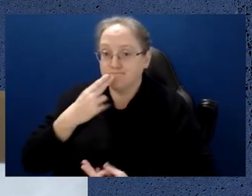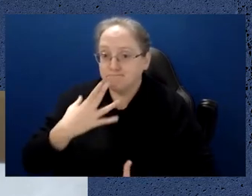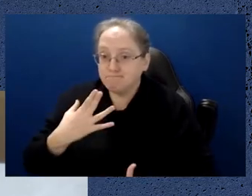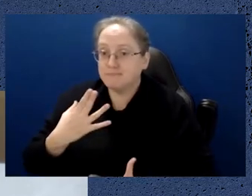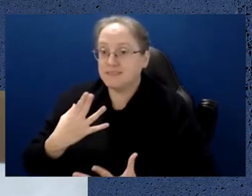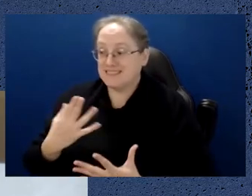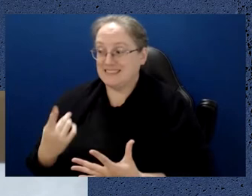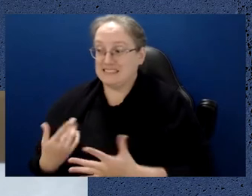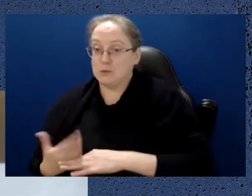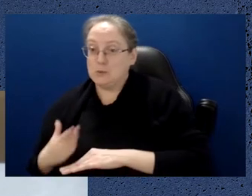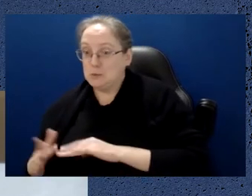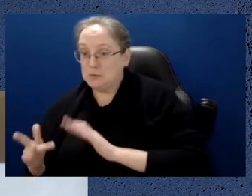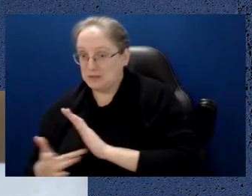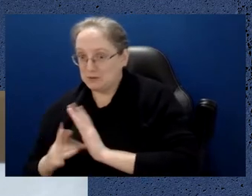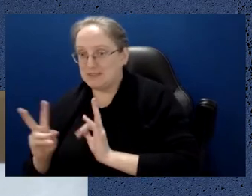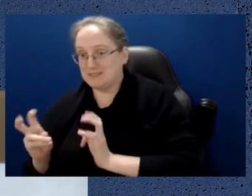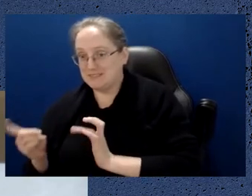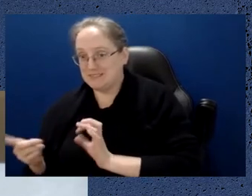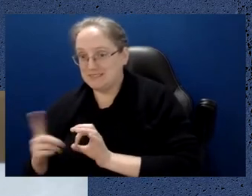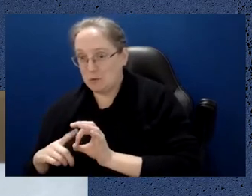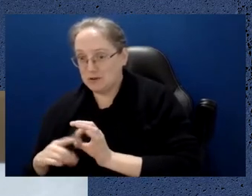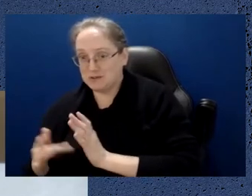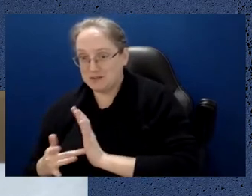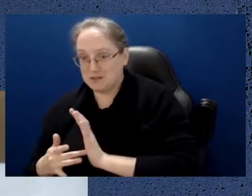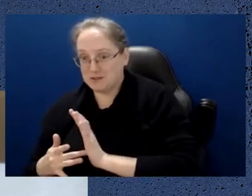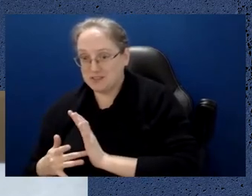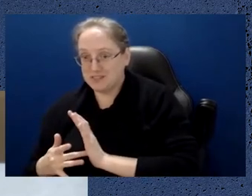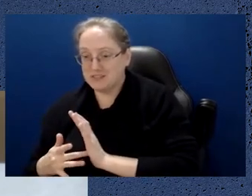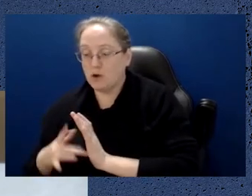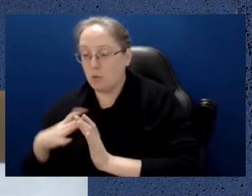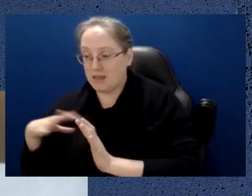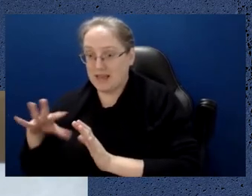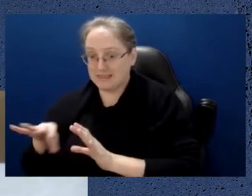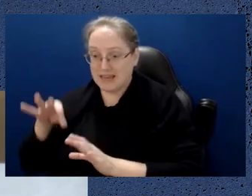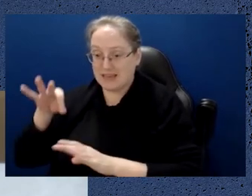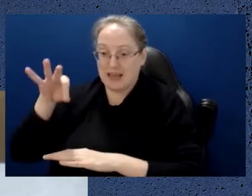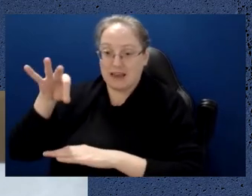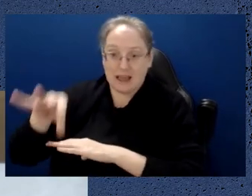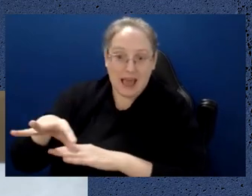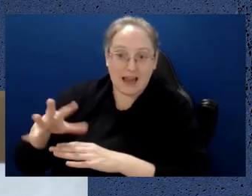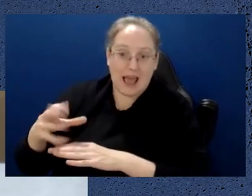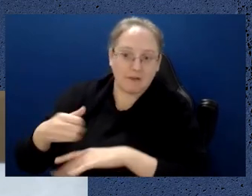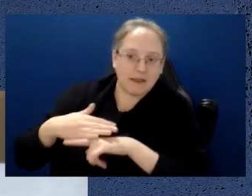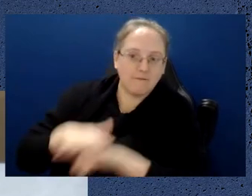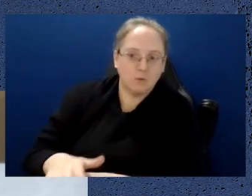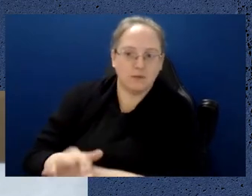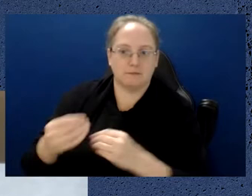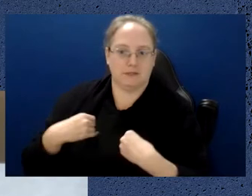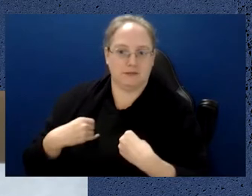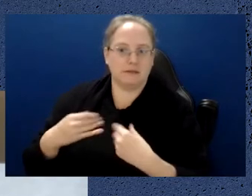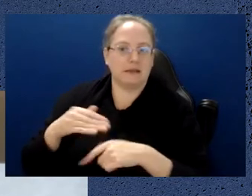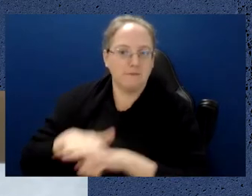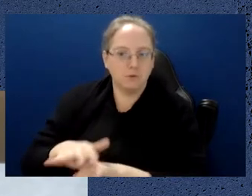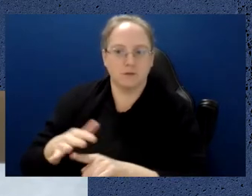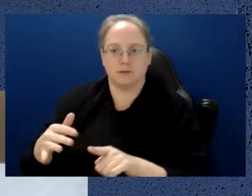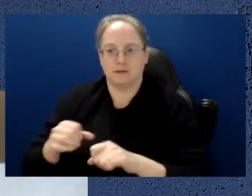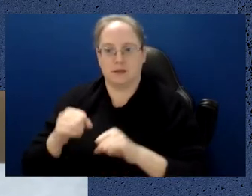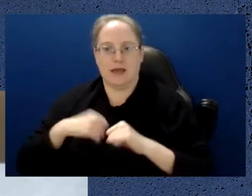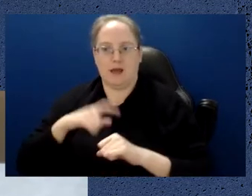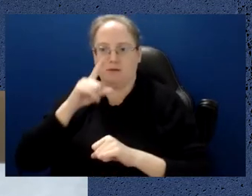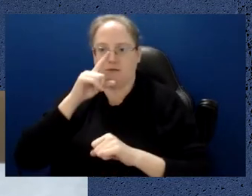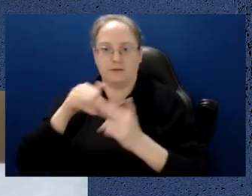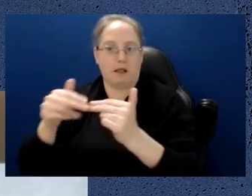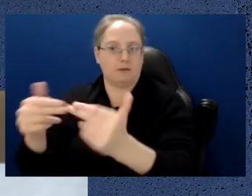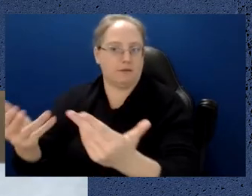And that leaves us in a fortunate position of being able to take advantage of the emergence of these technologies